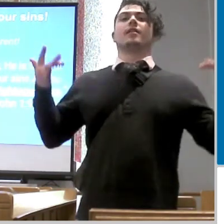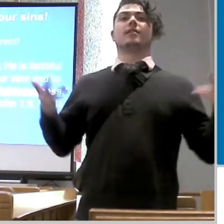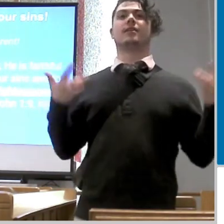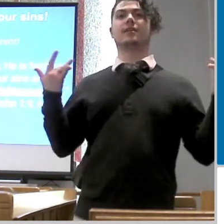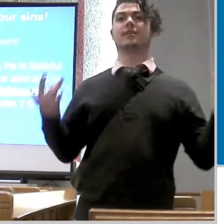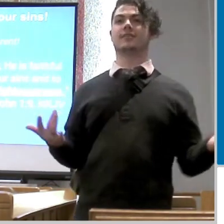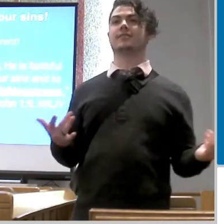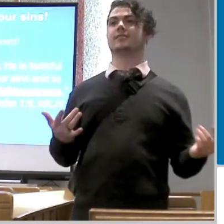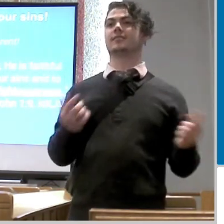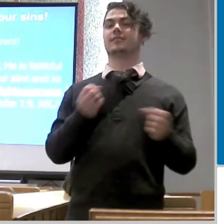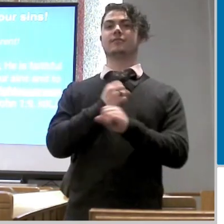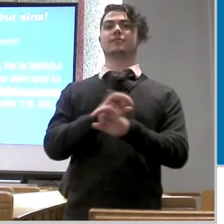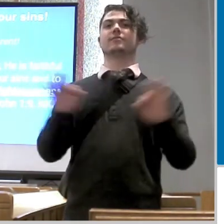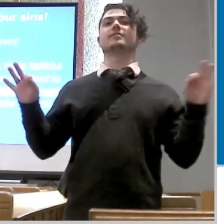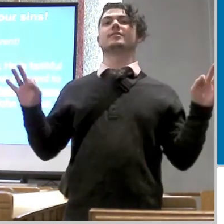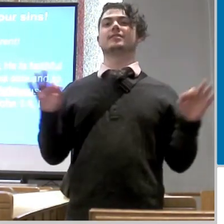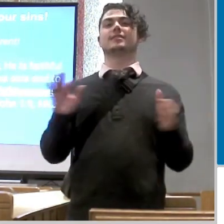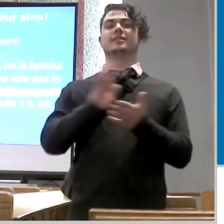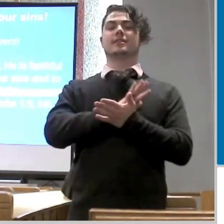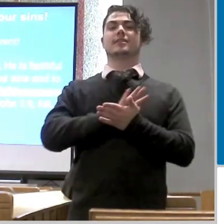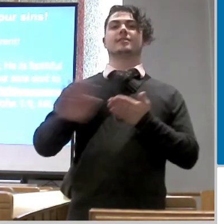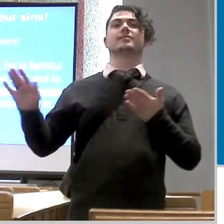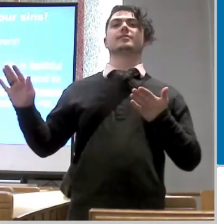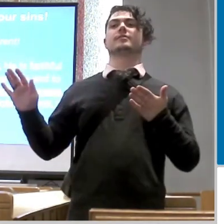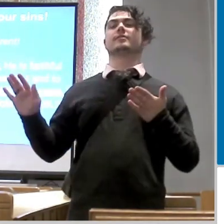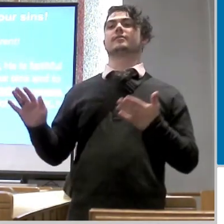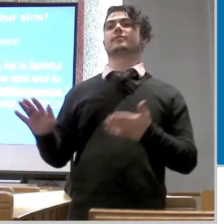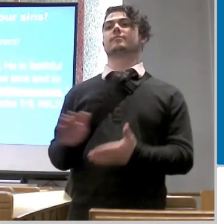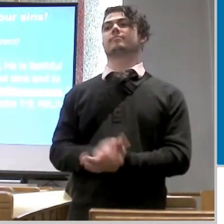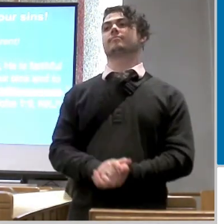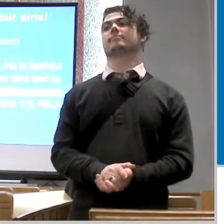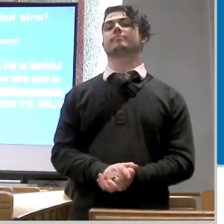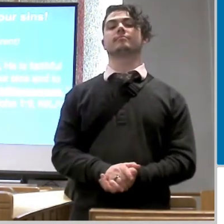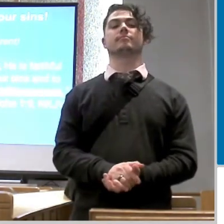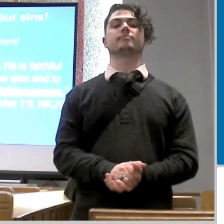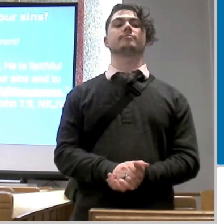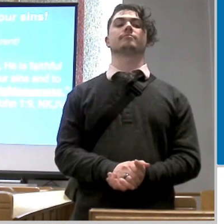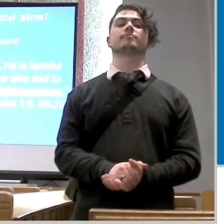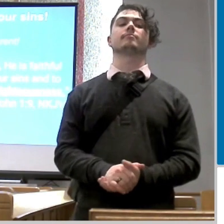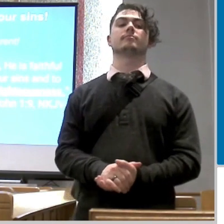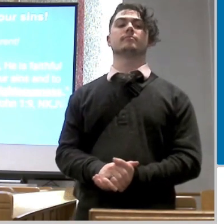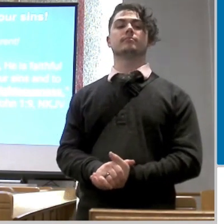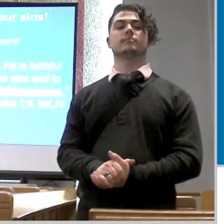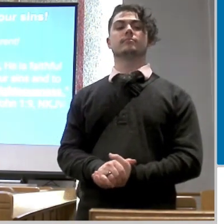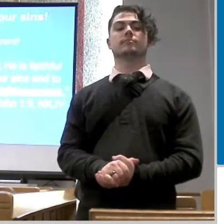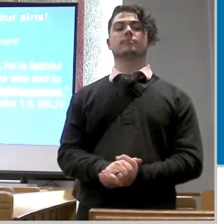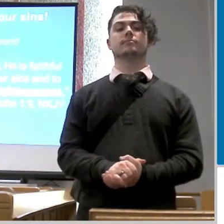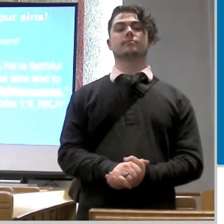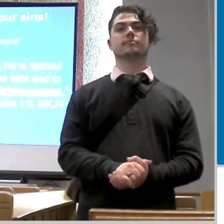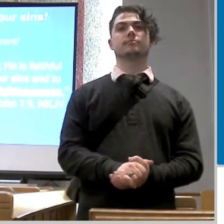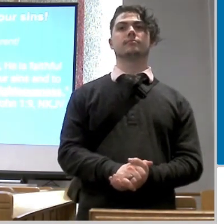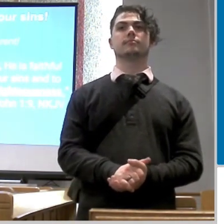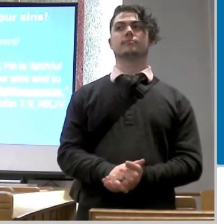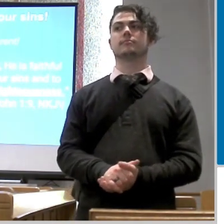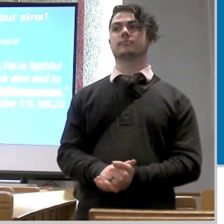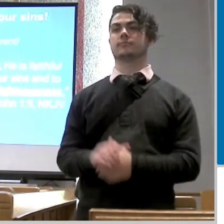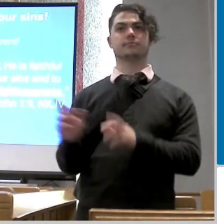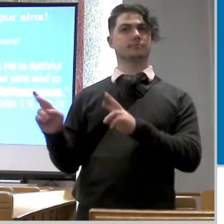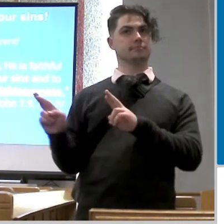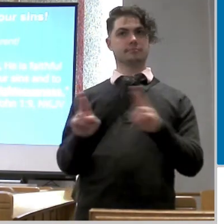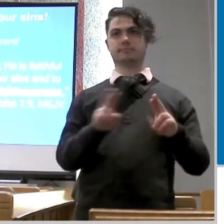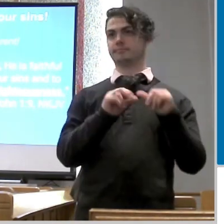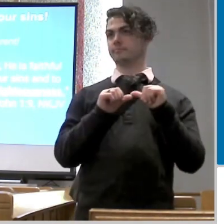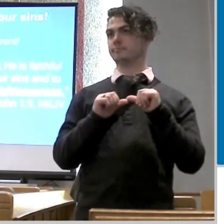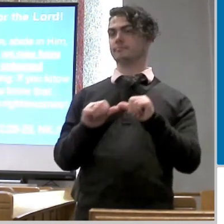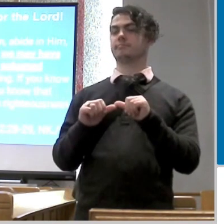it's gone it's like i've been cleansed like the bible says here from all unrighteousness now i can i'm ready to keep going i am